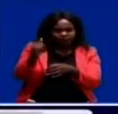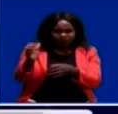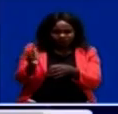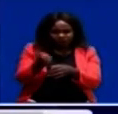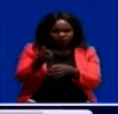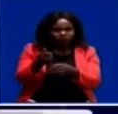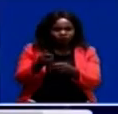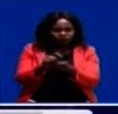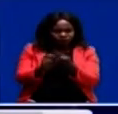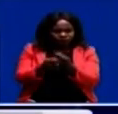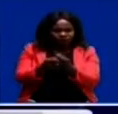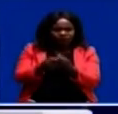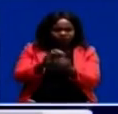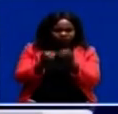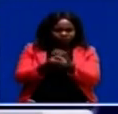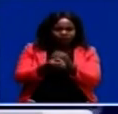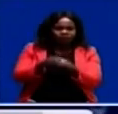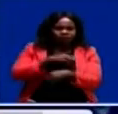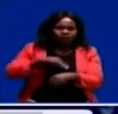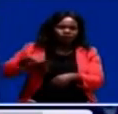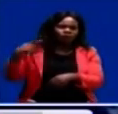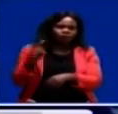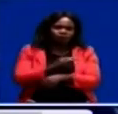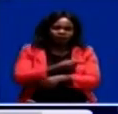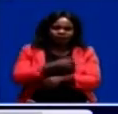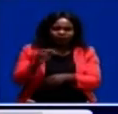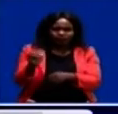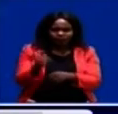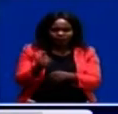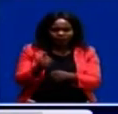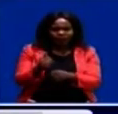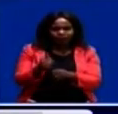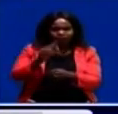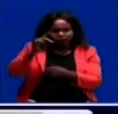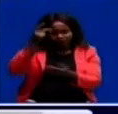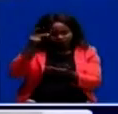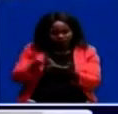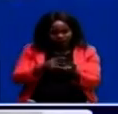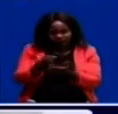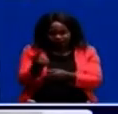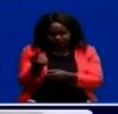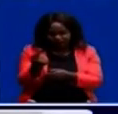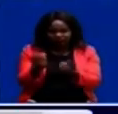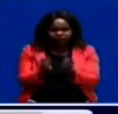swipe at the opposition MPs in Western Province for taking a partisan approach to development.